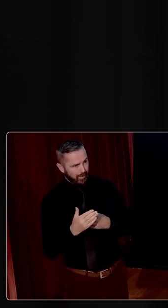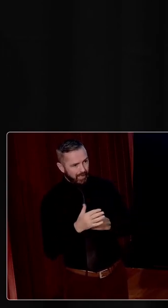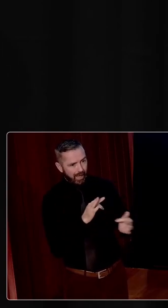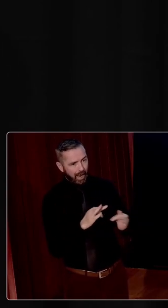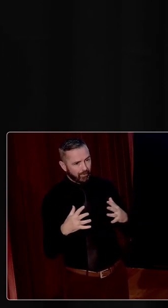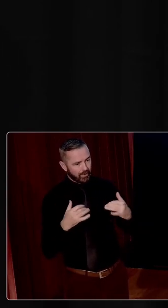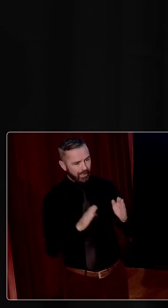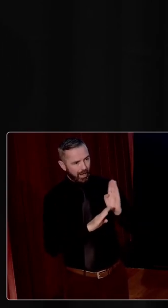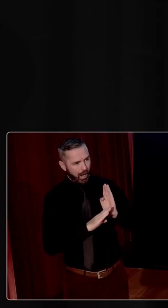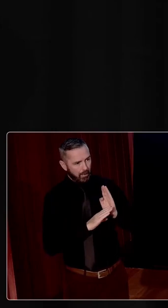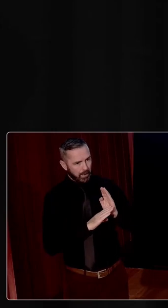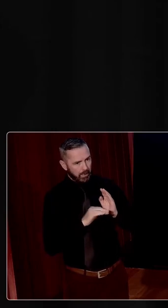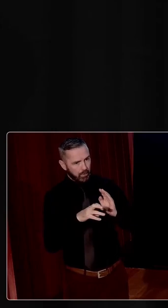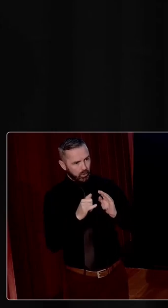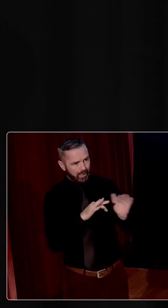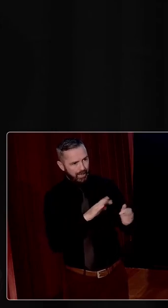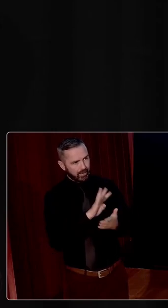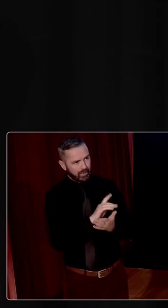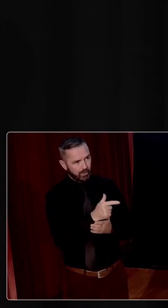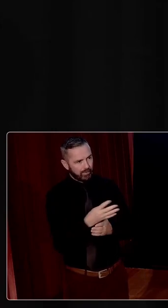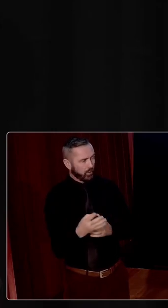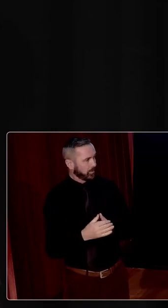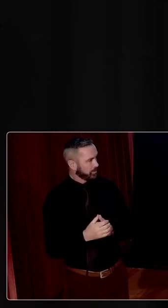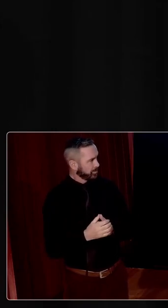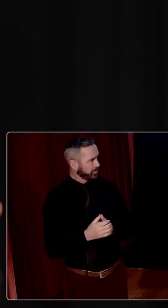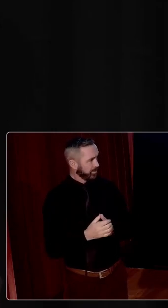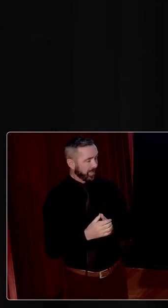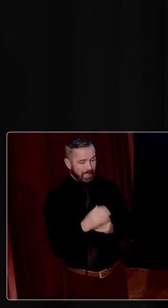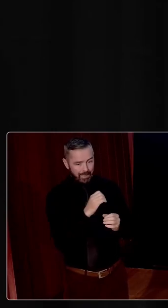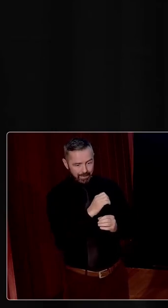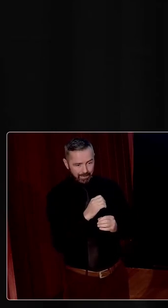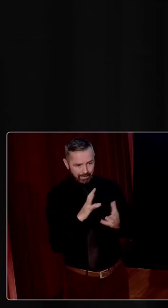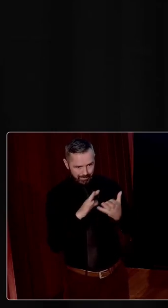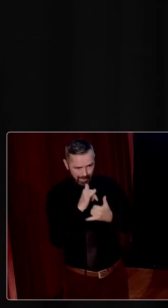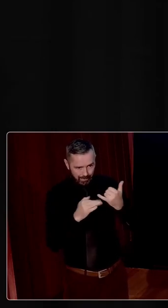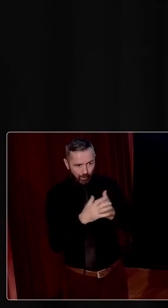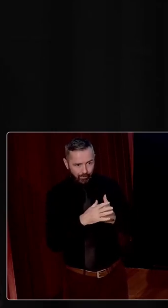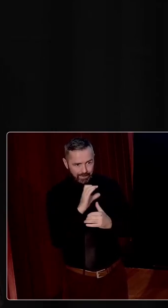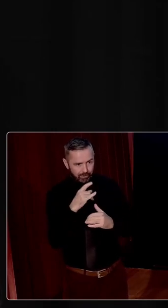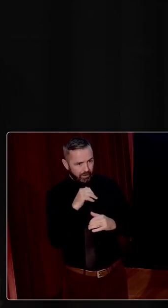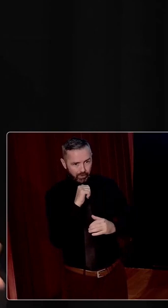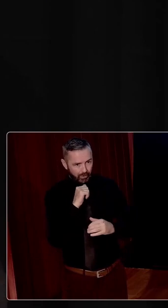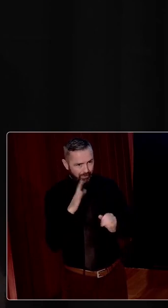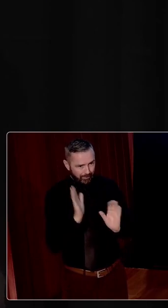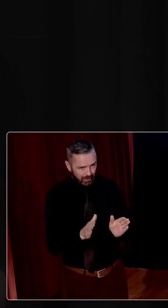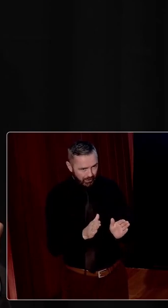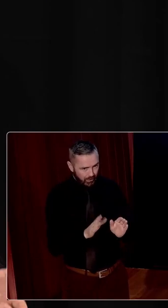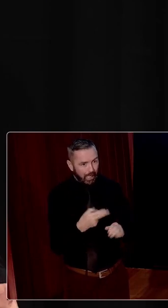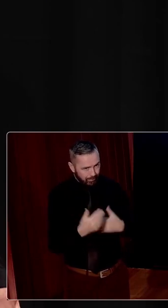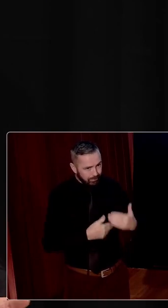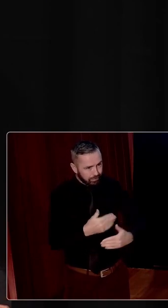And I'm putting in a bid here for another conference next year. A decade of centenaries isn't over. still have the army. It will never end. Exactly.